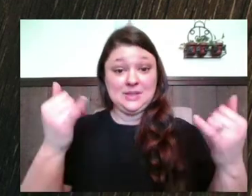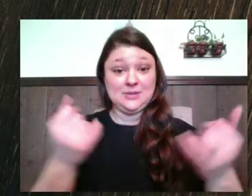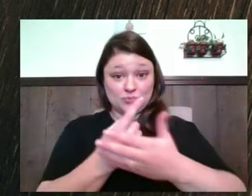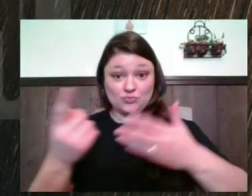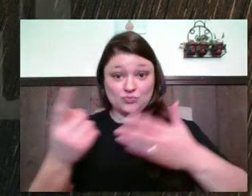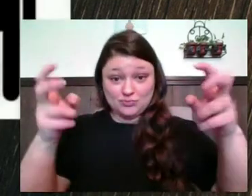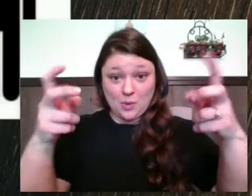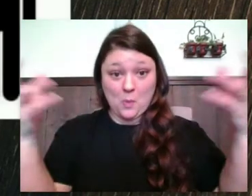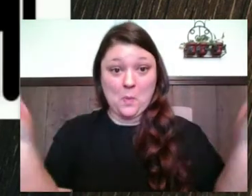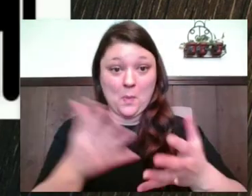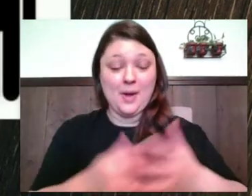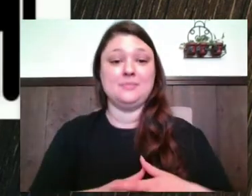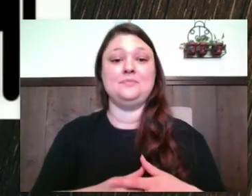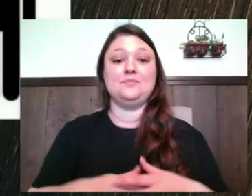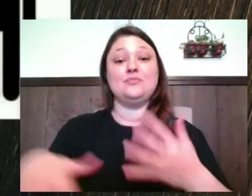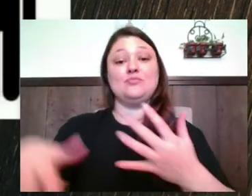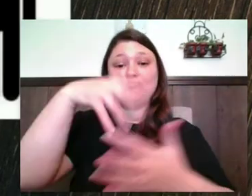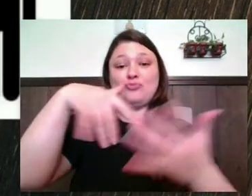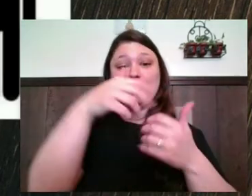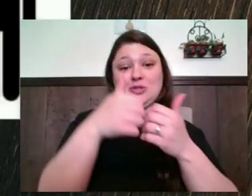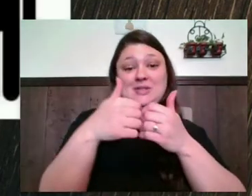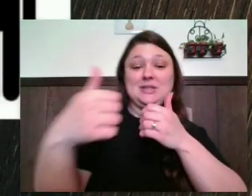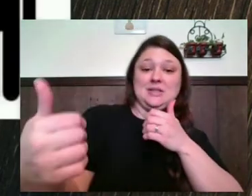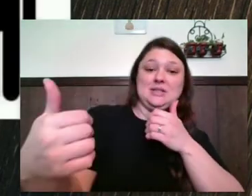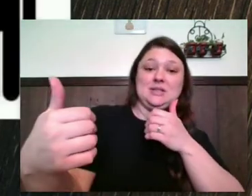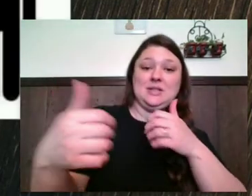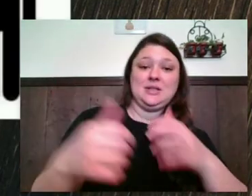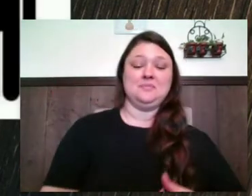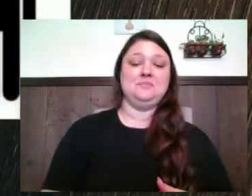This week's topic, social distancing.